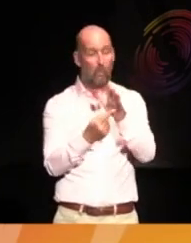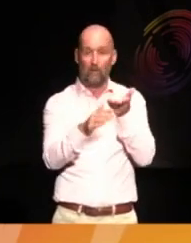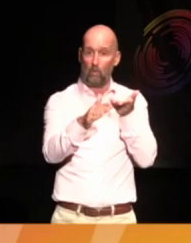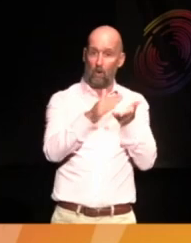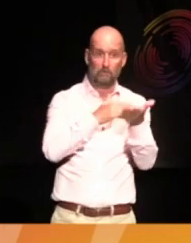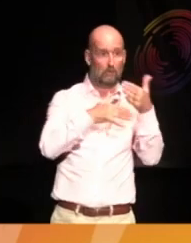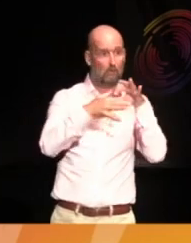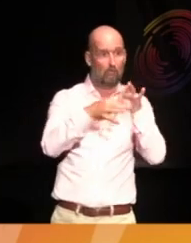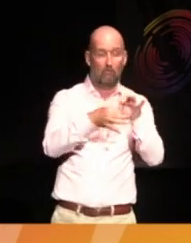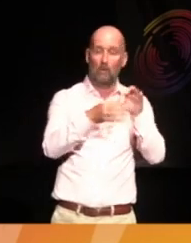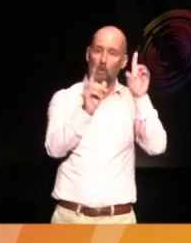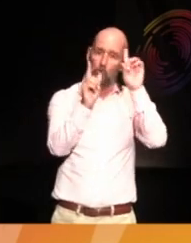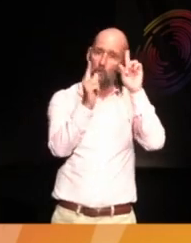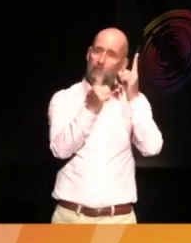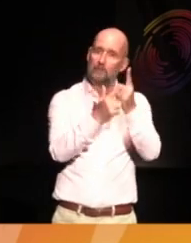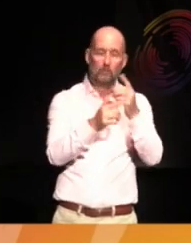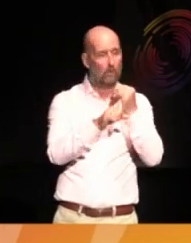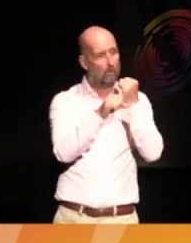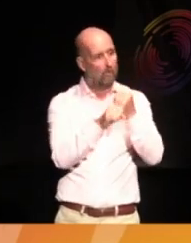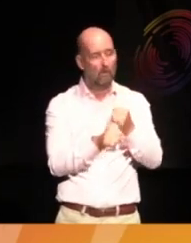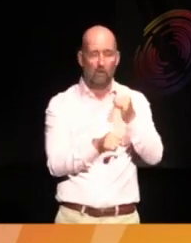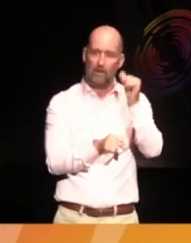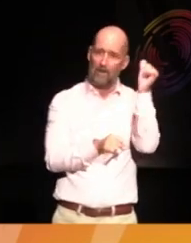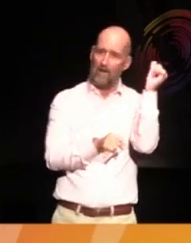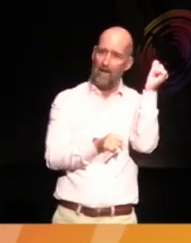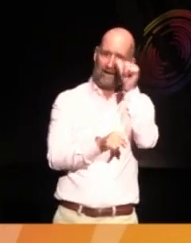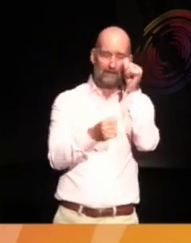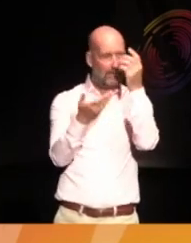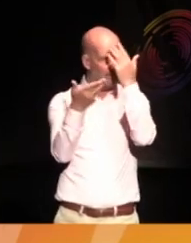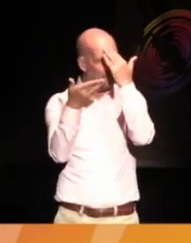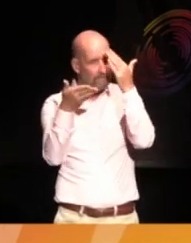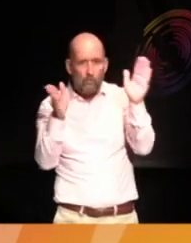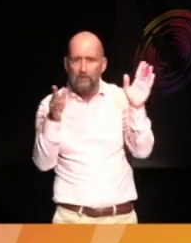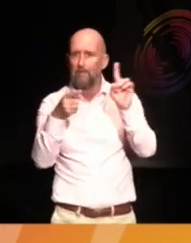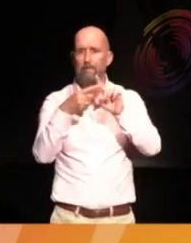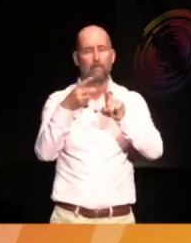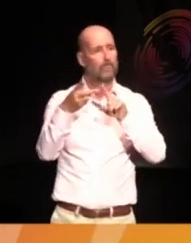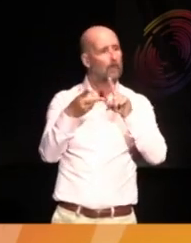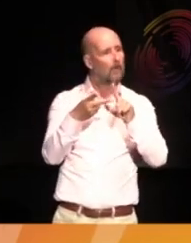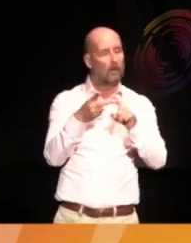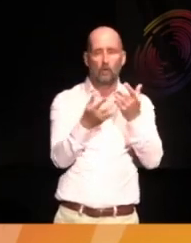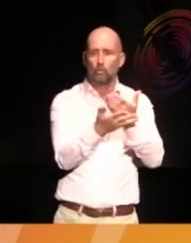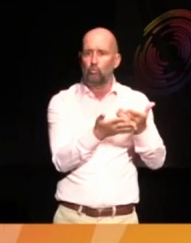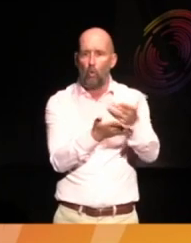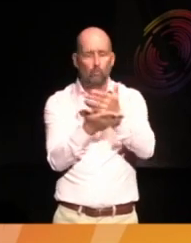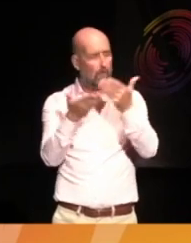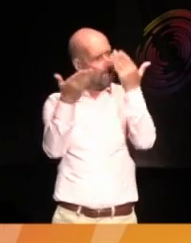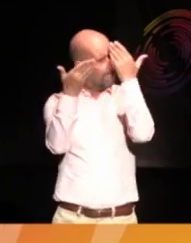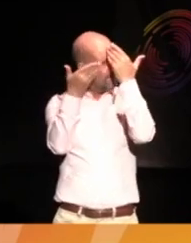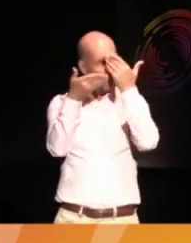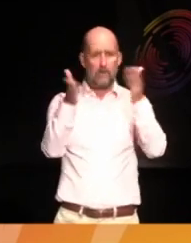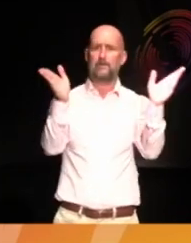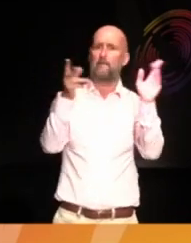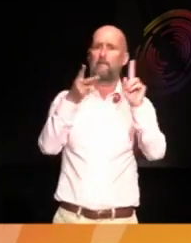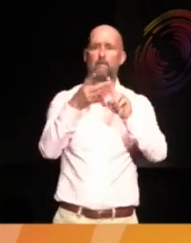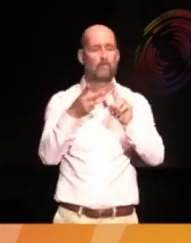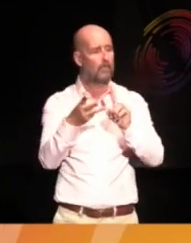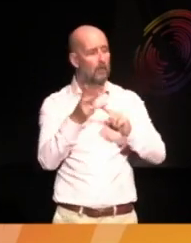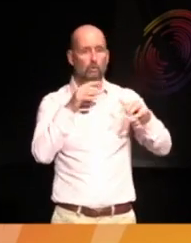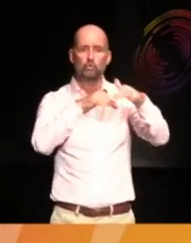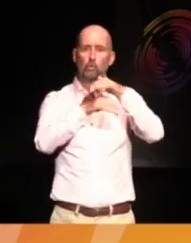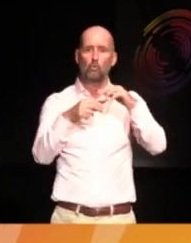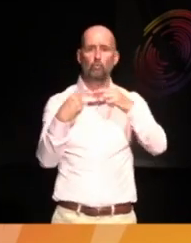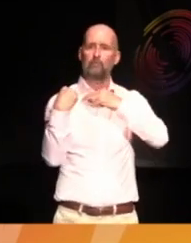So, that commitment to academic freedom, to curatorial freedom, actually, to social responsibility,